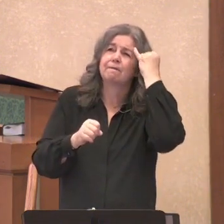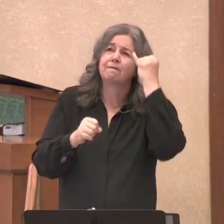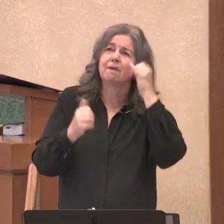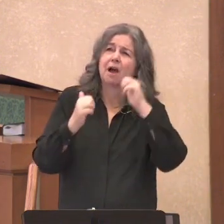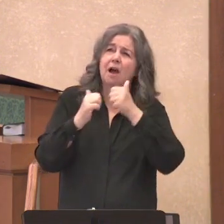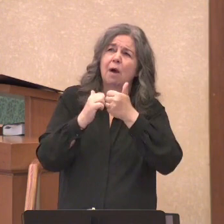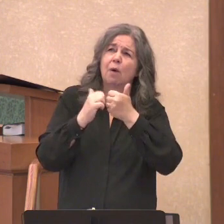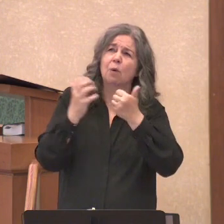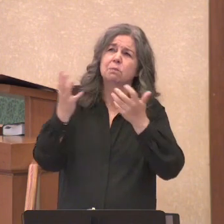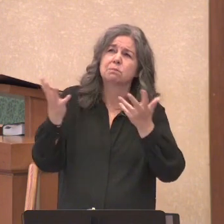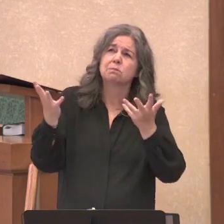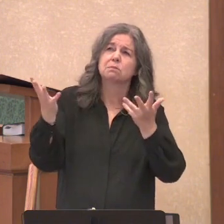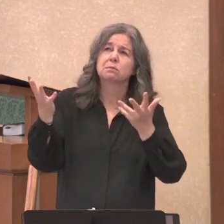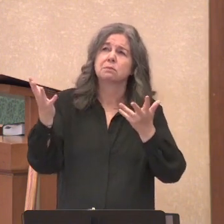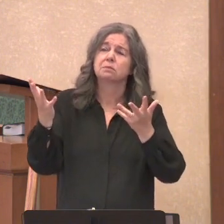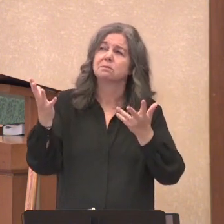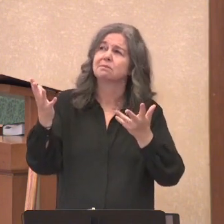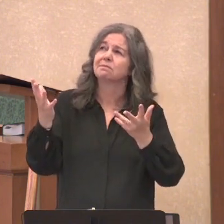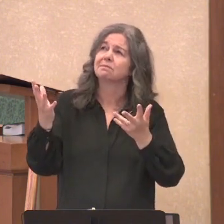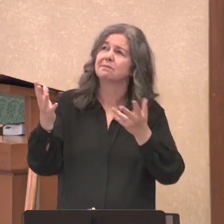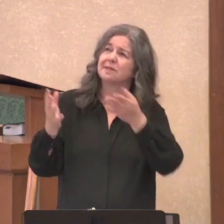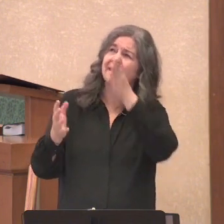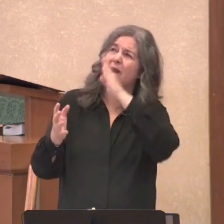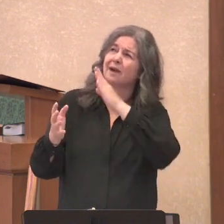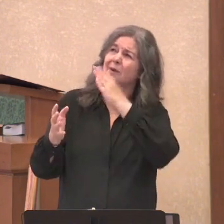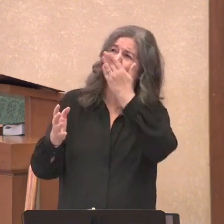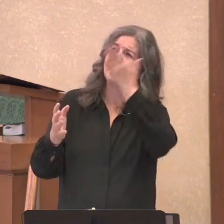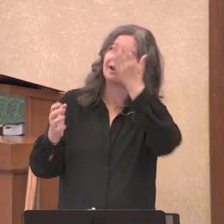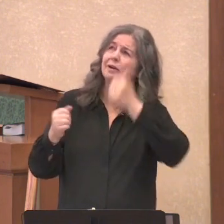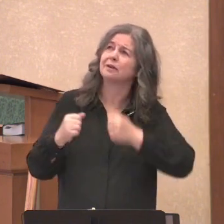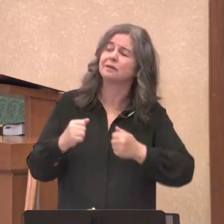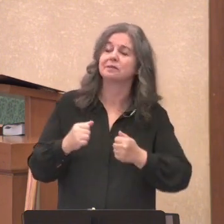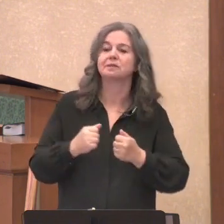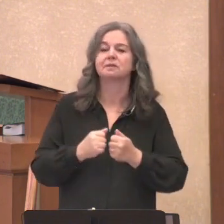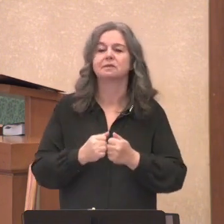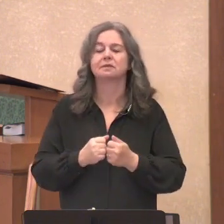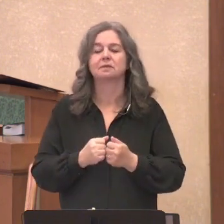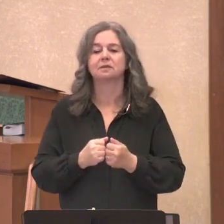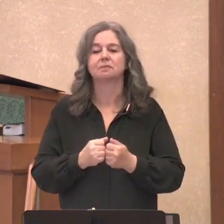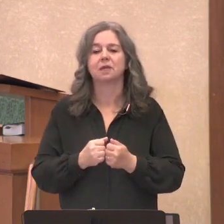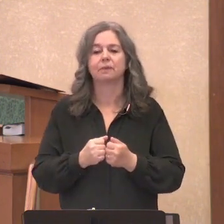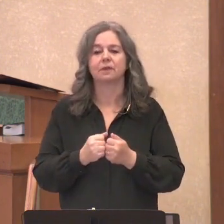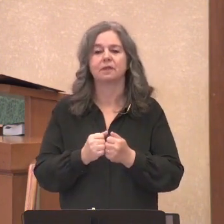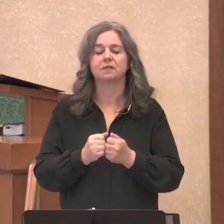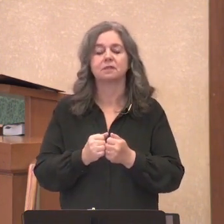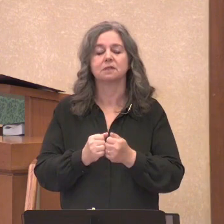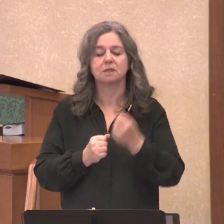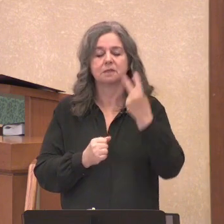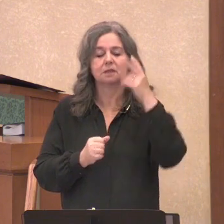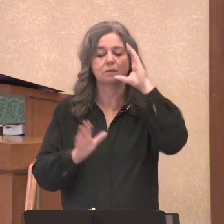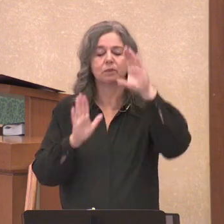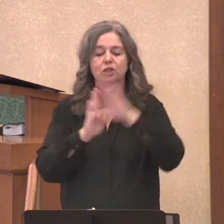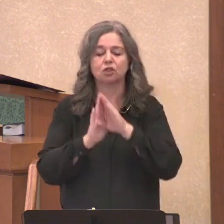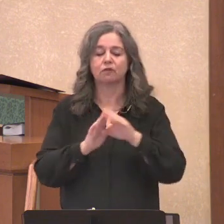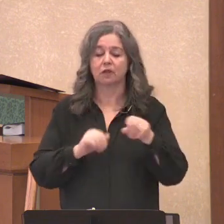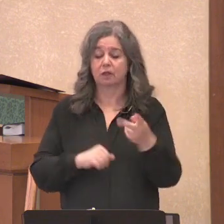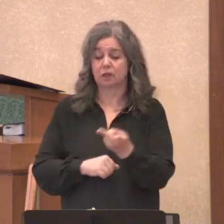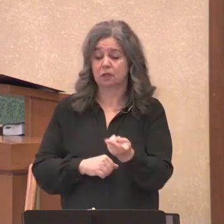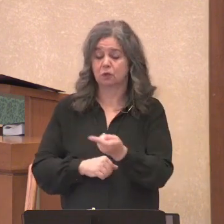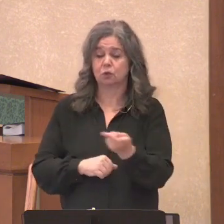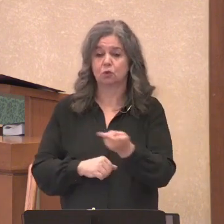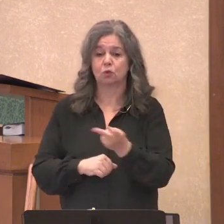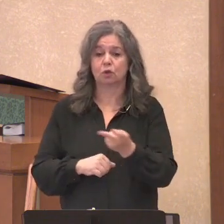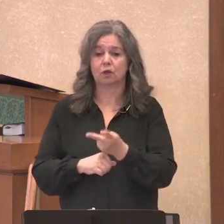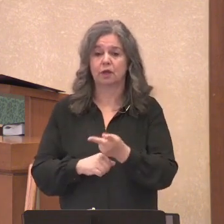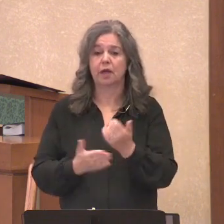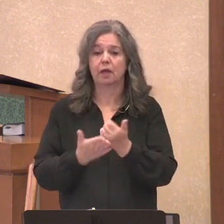and even wondering, God, are you there? Perhaps this scene between Nicodemus and Jesus opens us up to